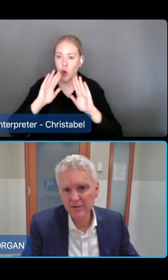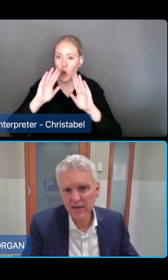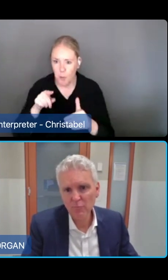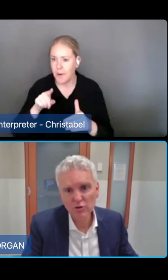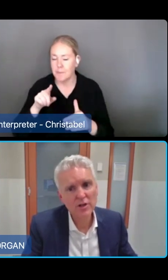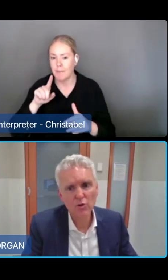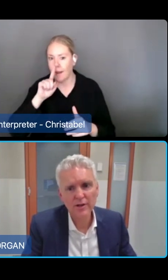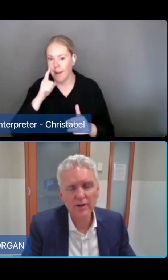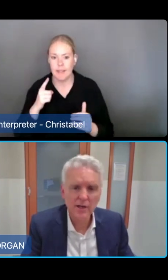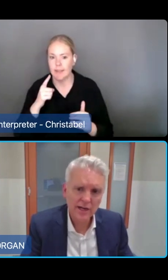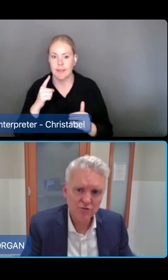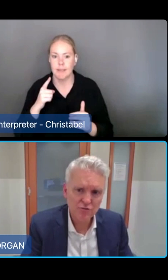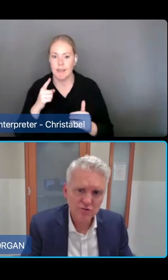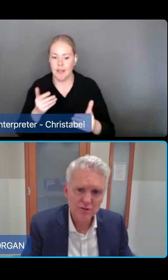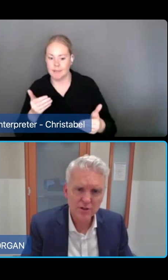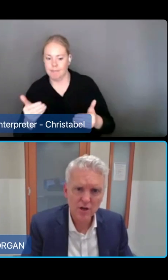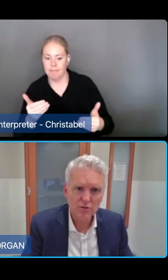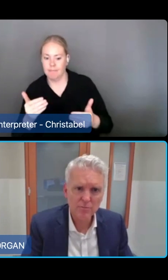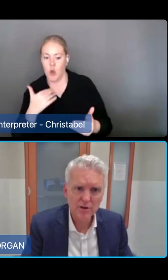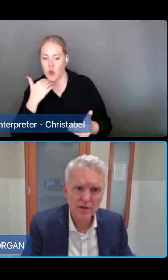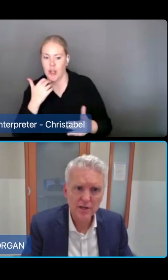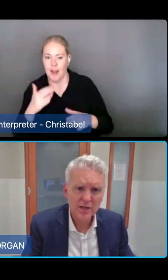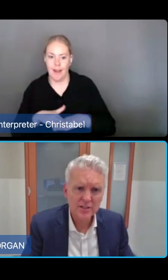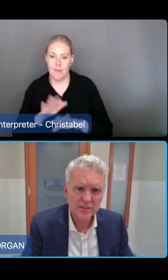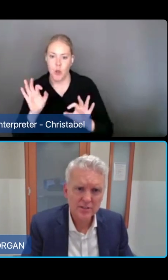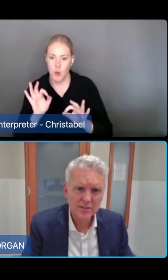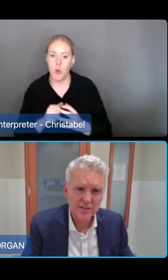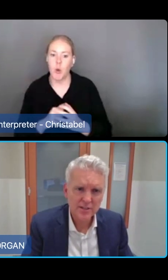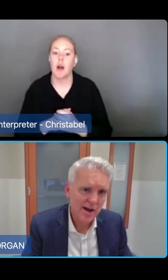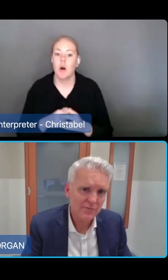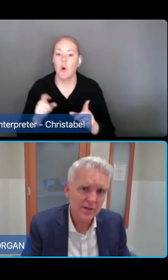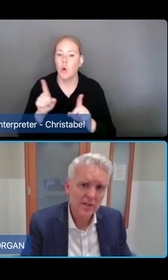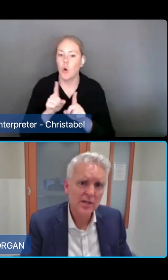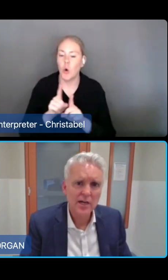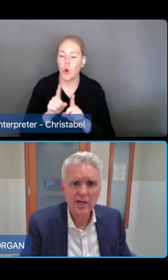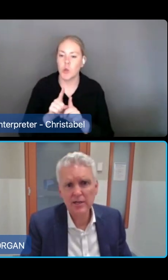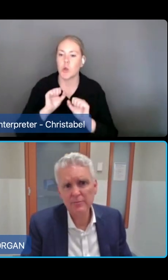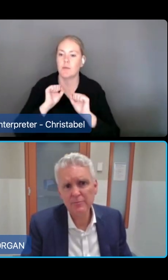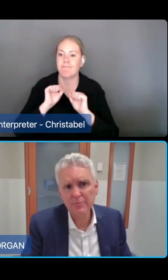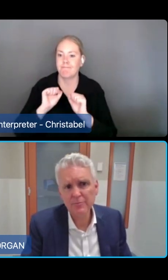And we'd also look at contribution to the local community. So that's our kind of draft